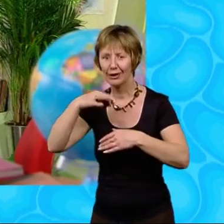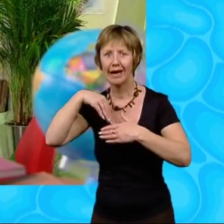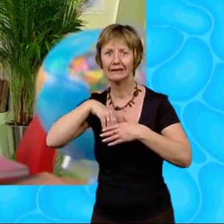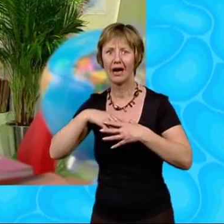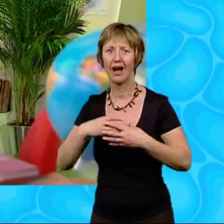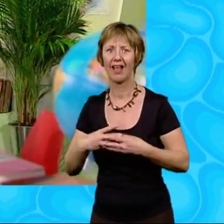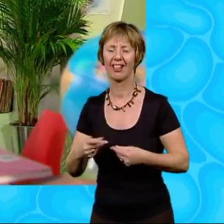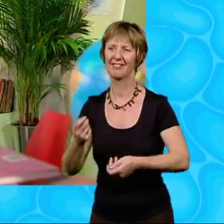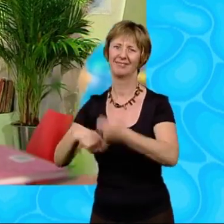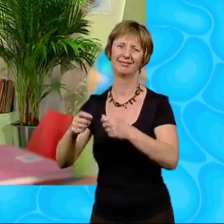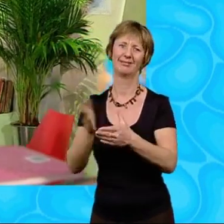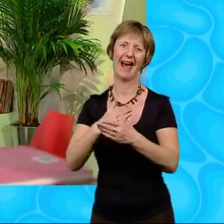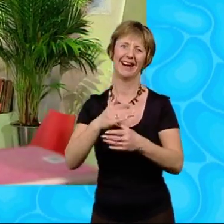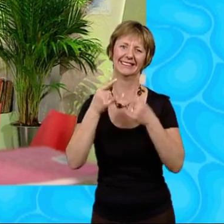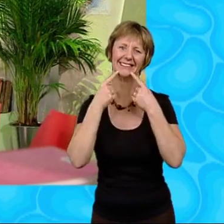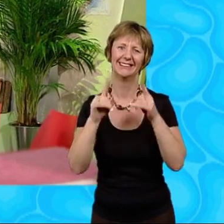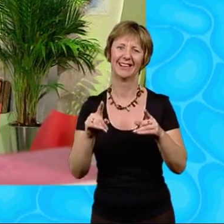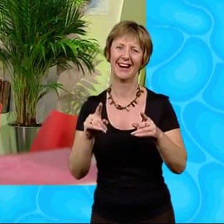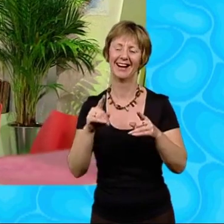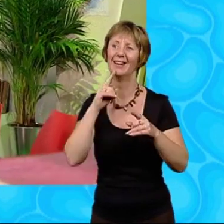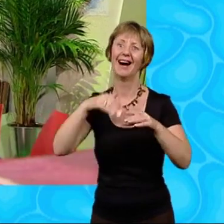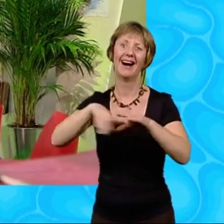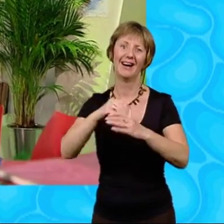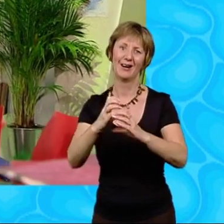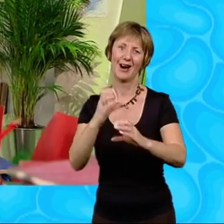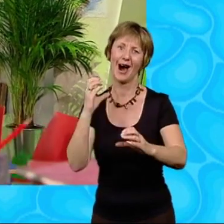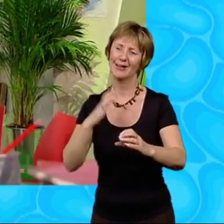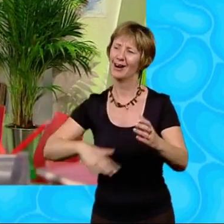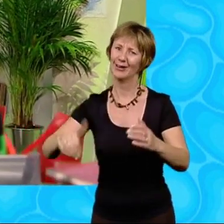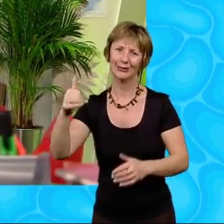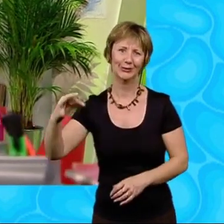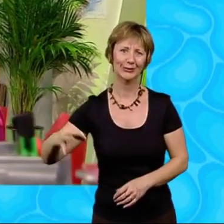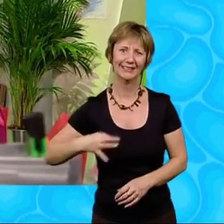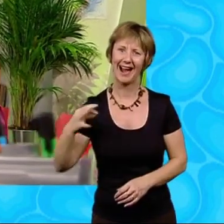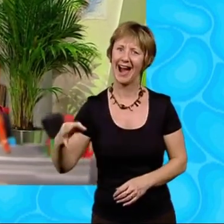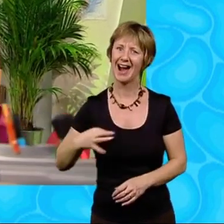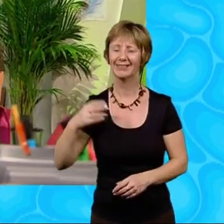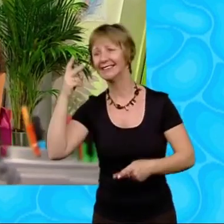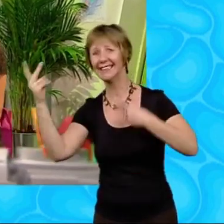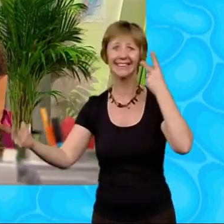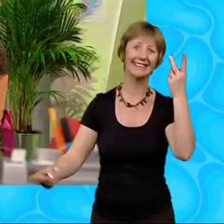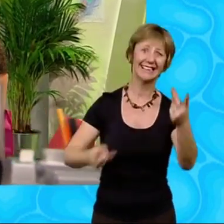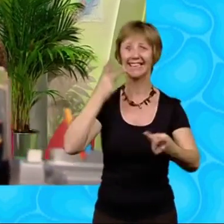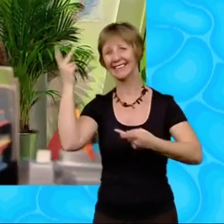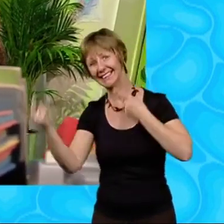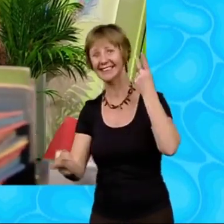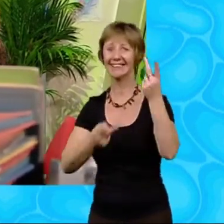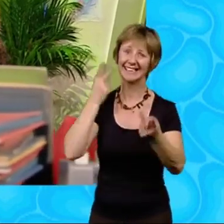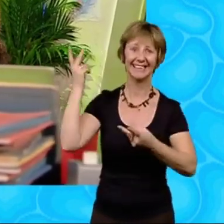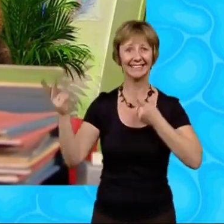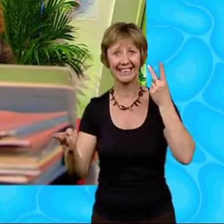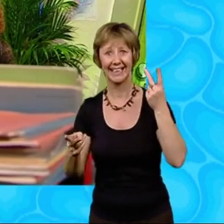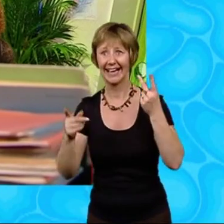By the time we got back to the coach, we'd all had the most wonderful time ever. We sang songs all the way home.